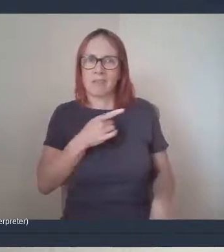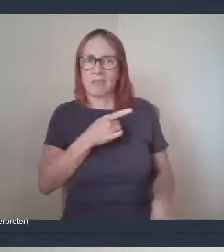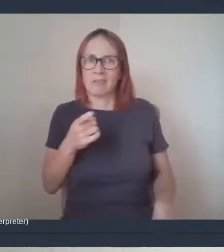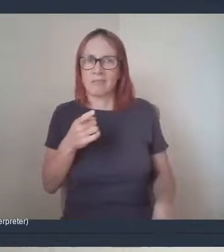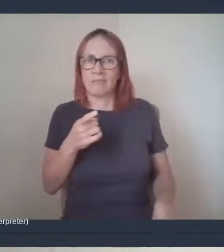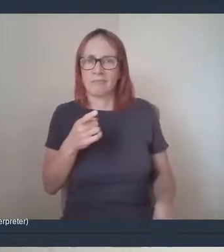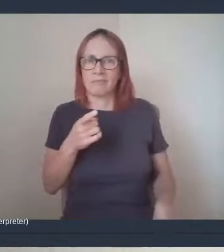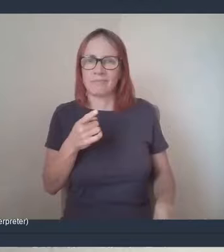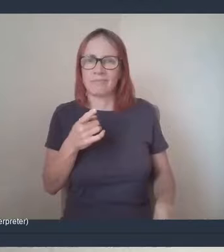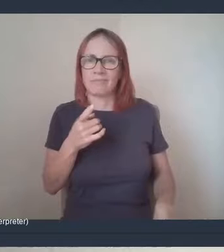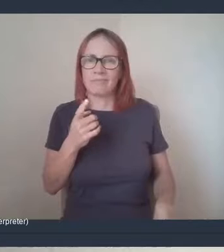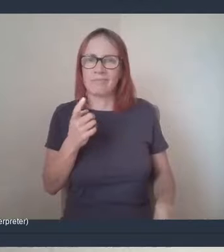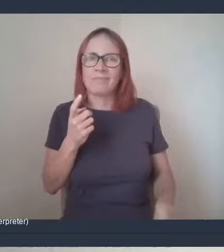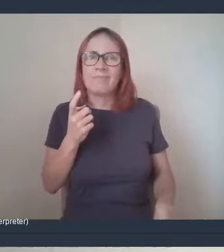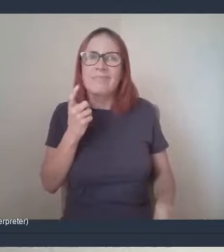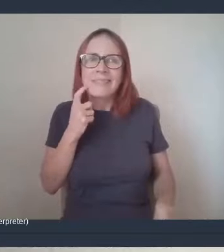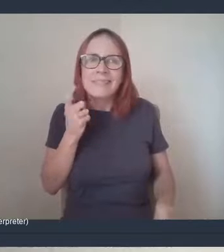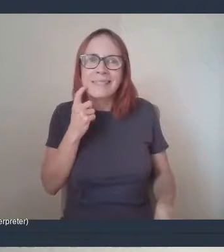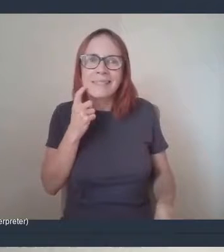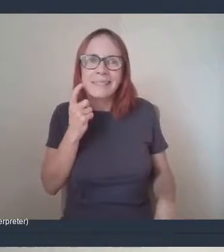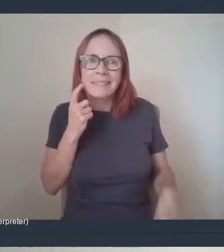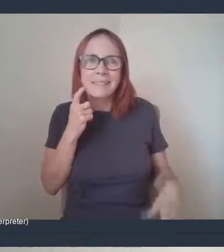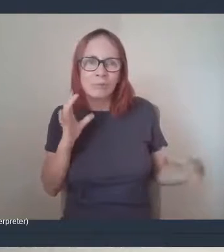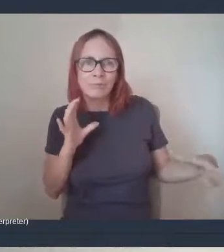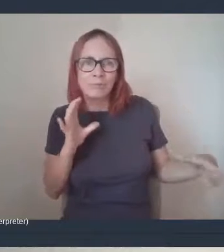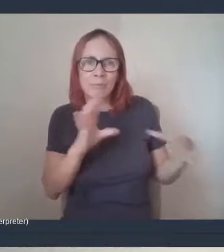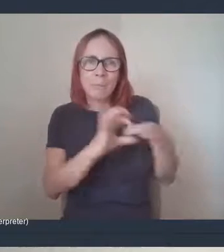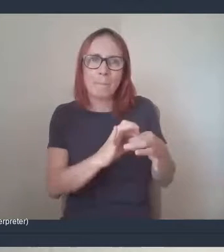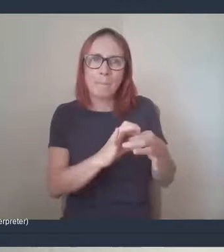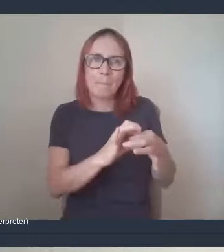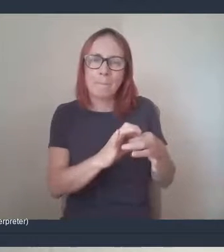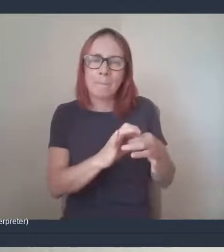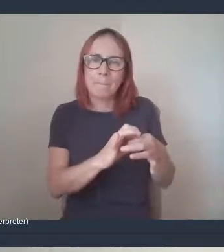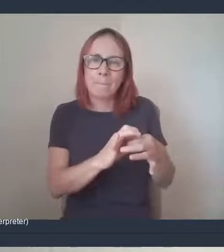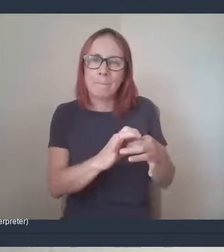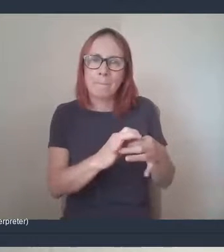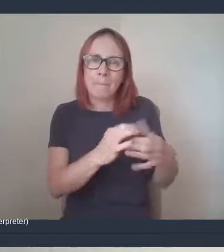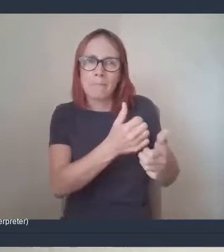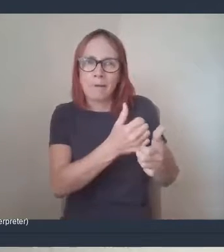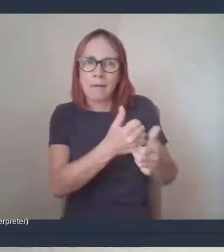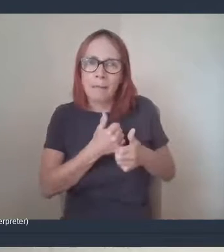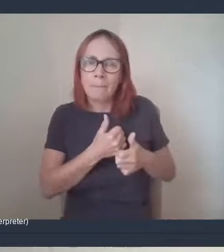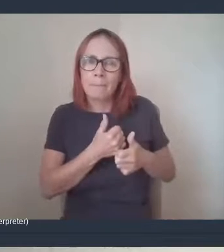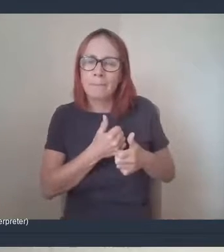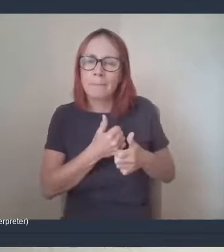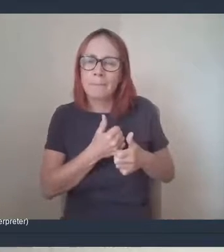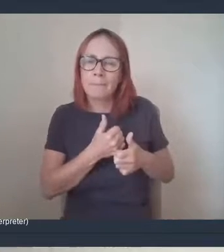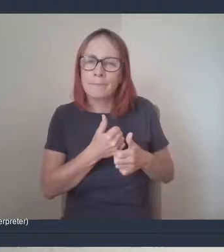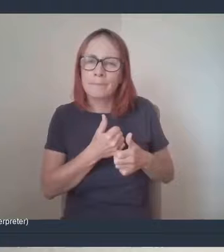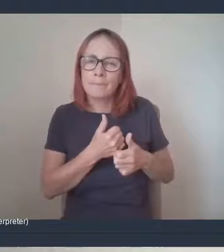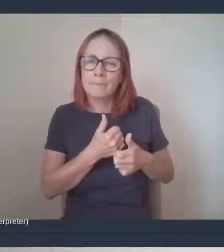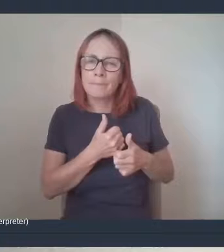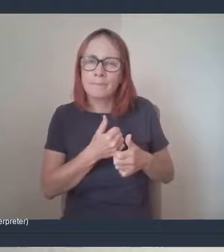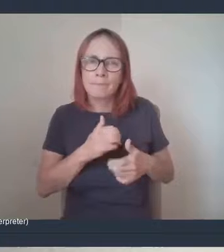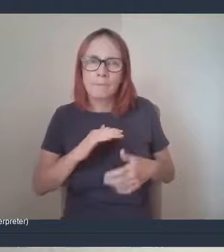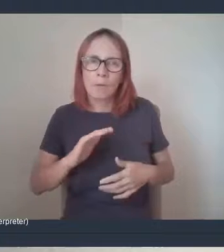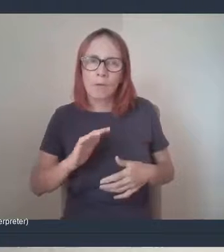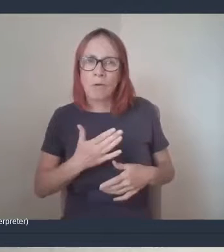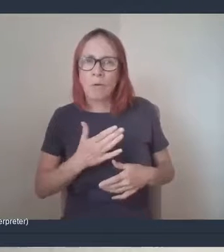like, get communication between you to get started, get help there, you know, with all the amount